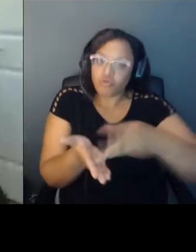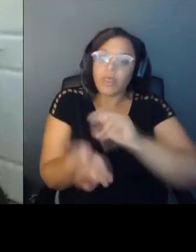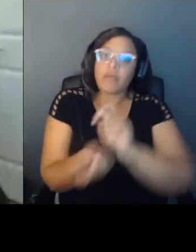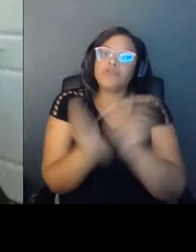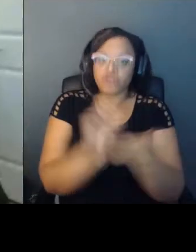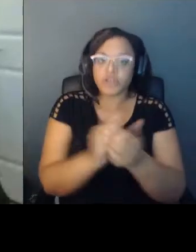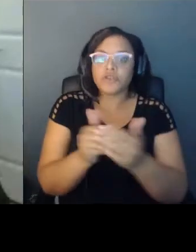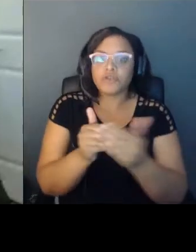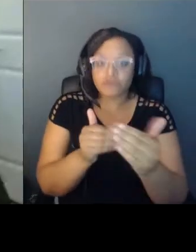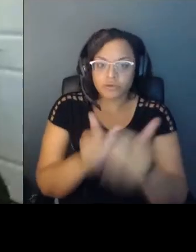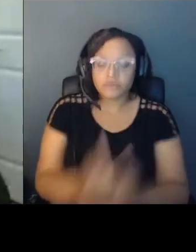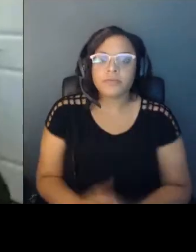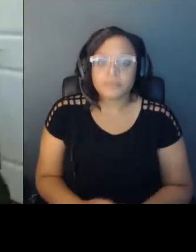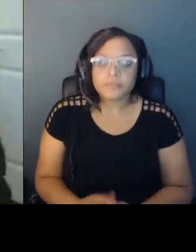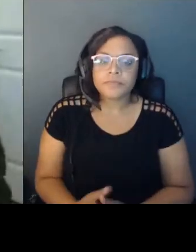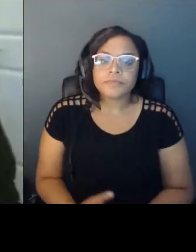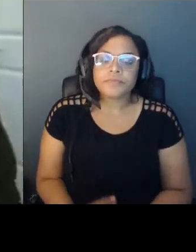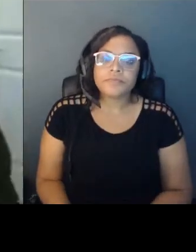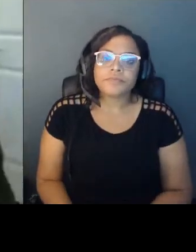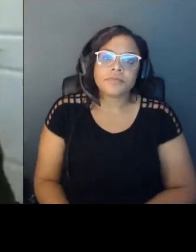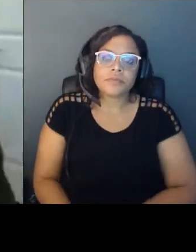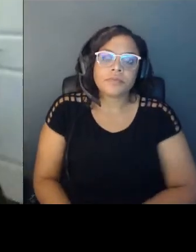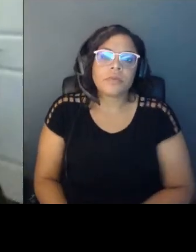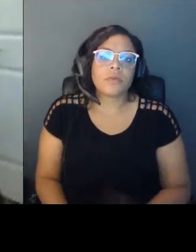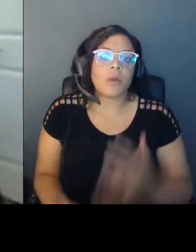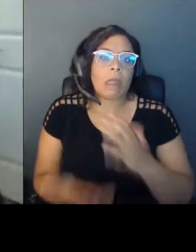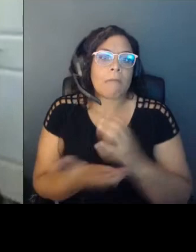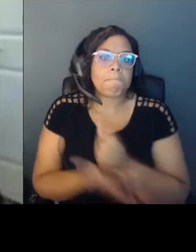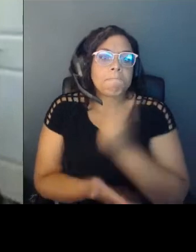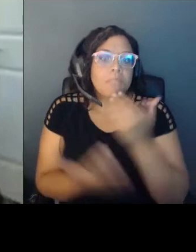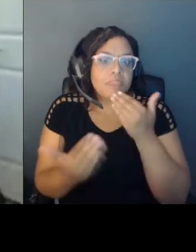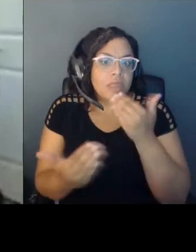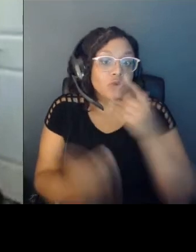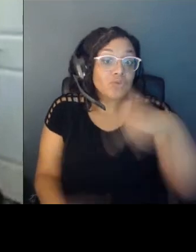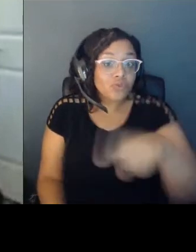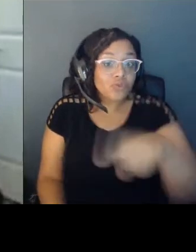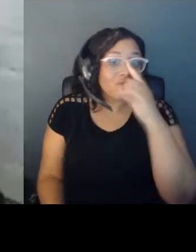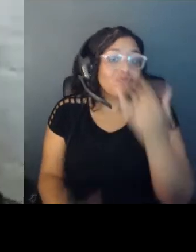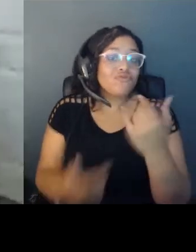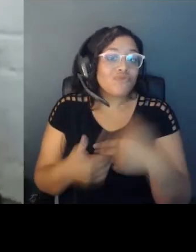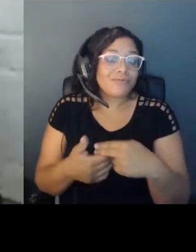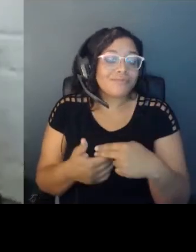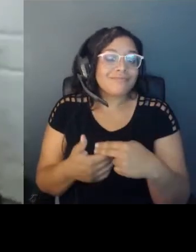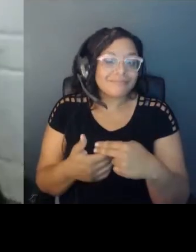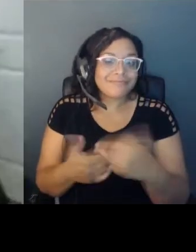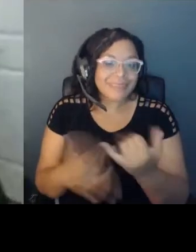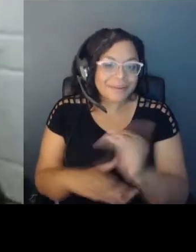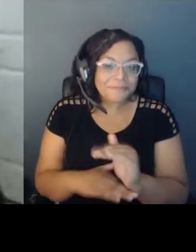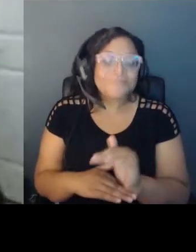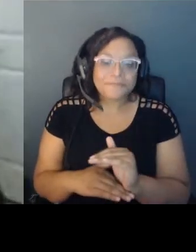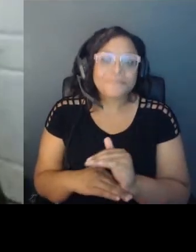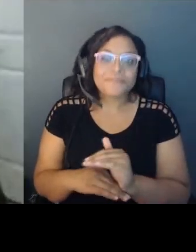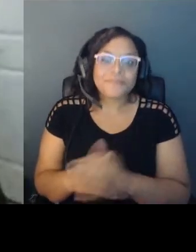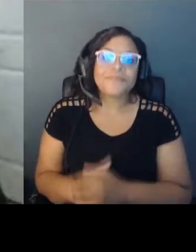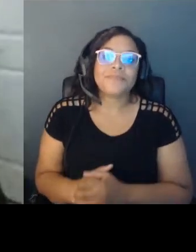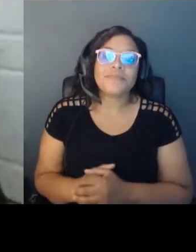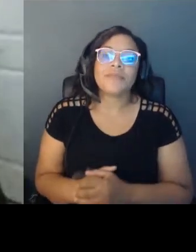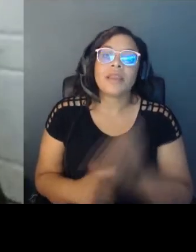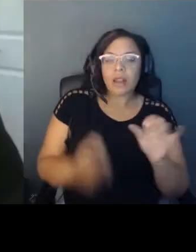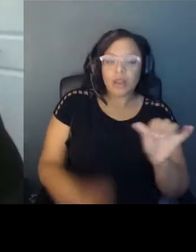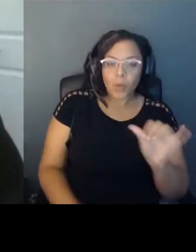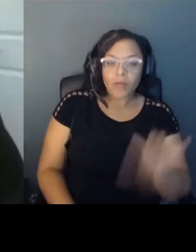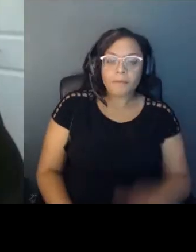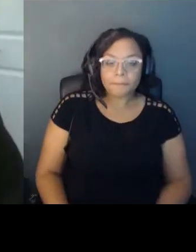I want to now thank all of you for joining us this evening for the space between stillness and action.